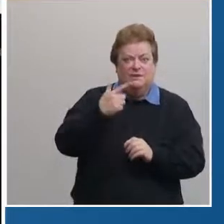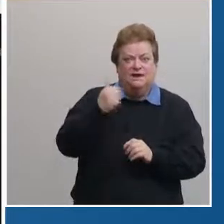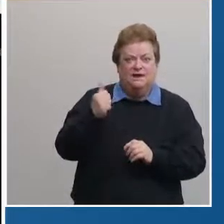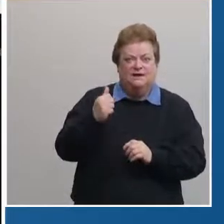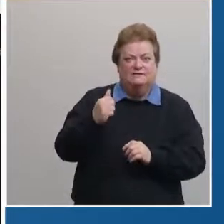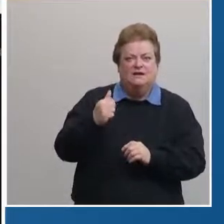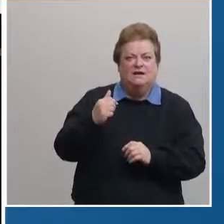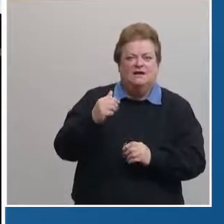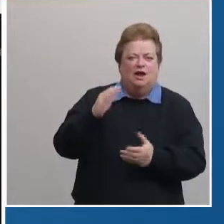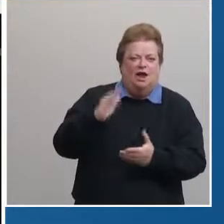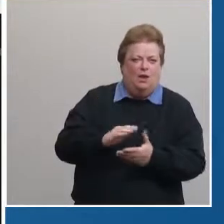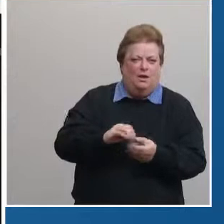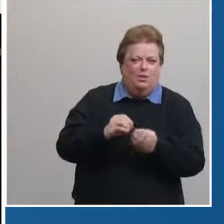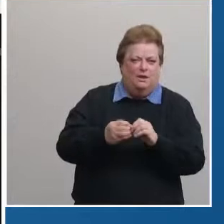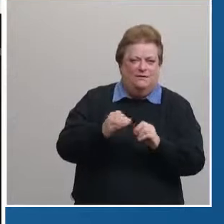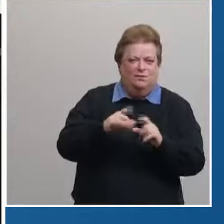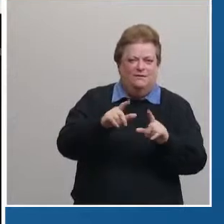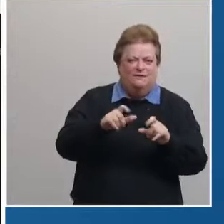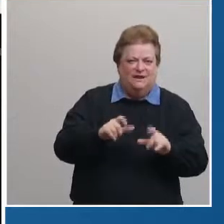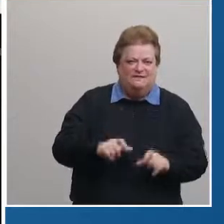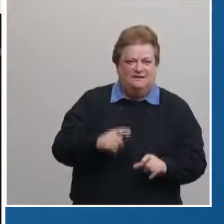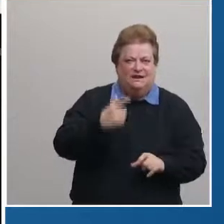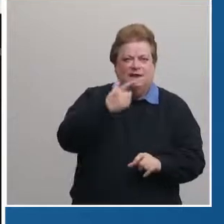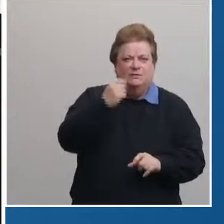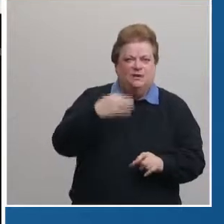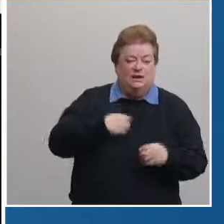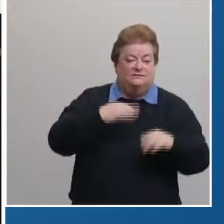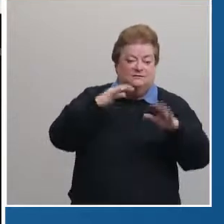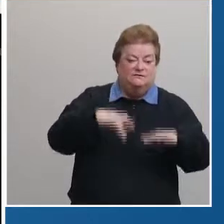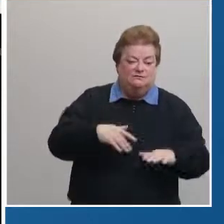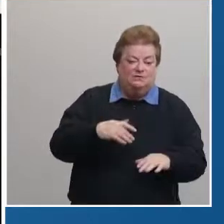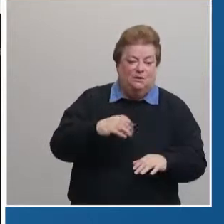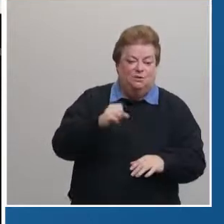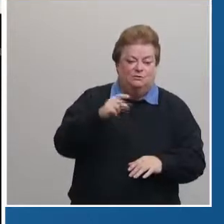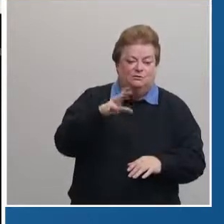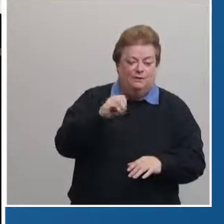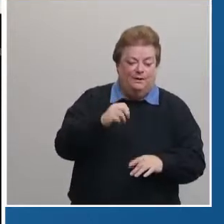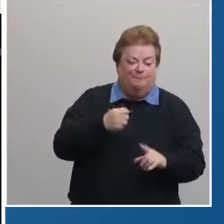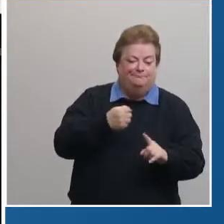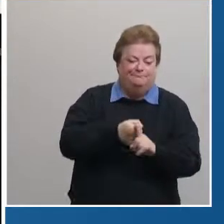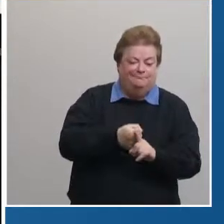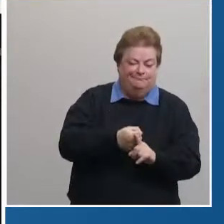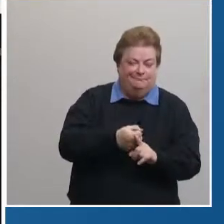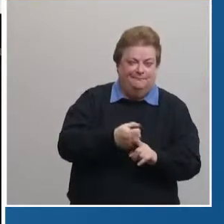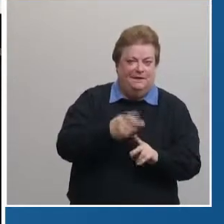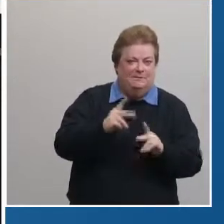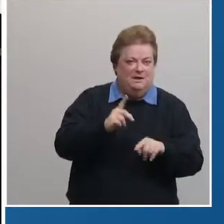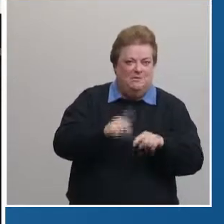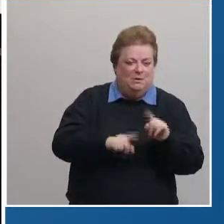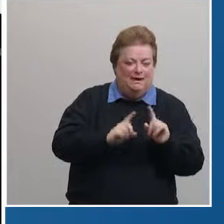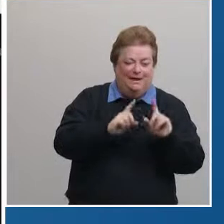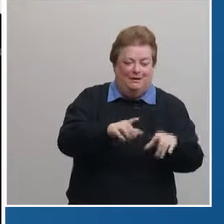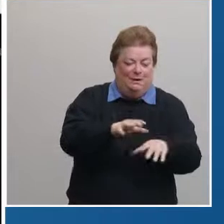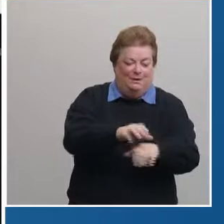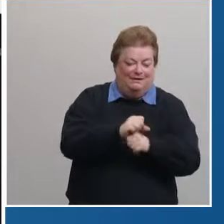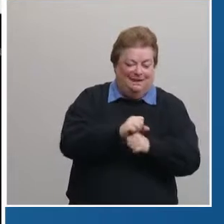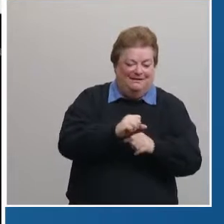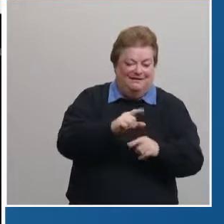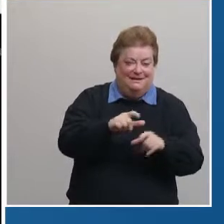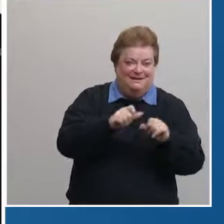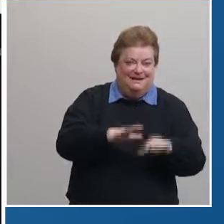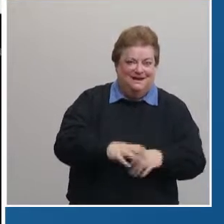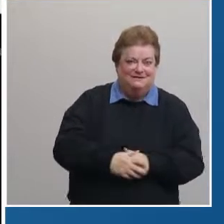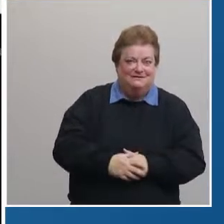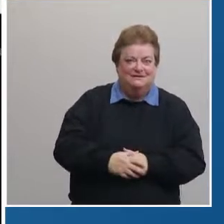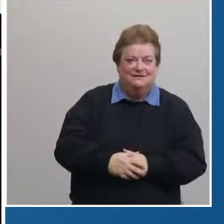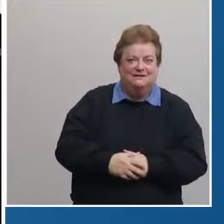past weekend in the last two days because of the snowstorm we're well aware of case numbers will most likely increase